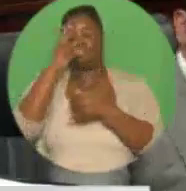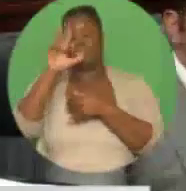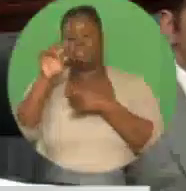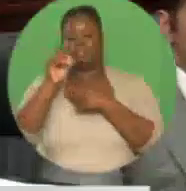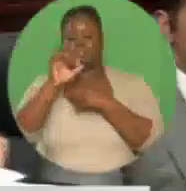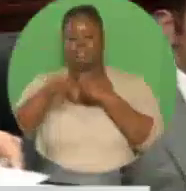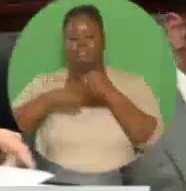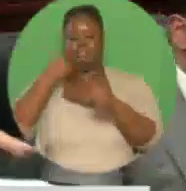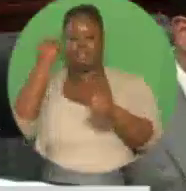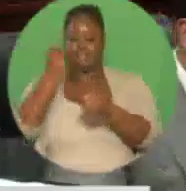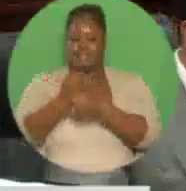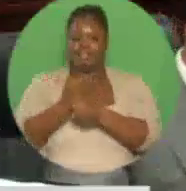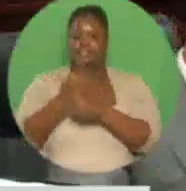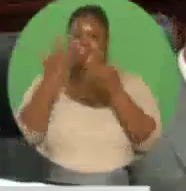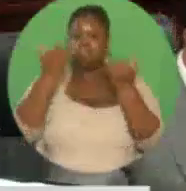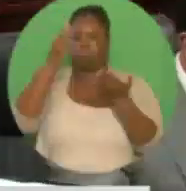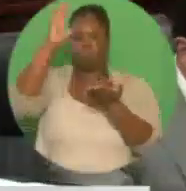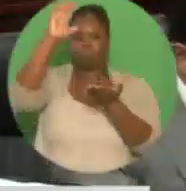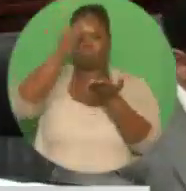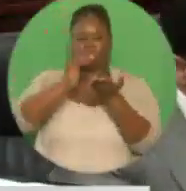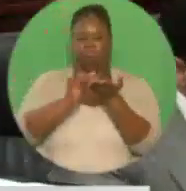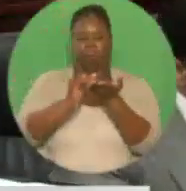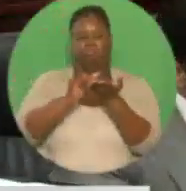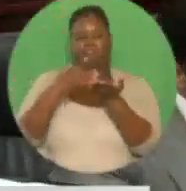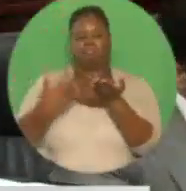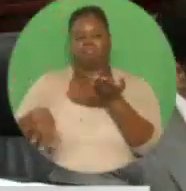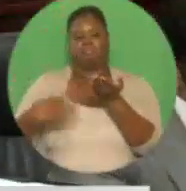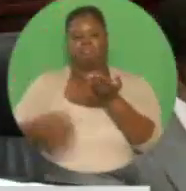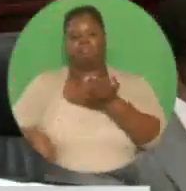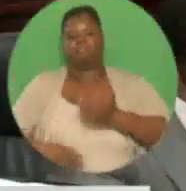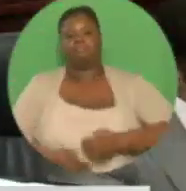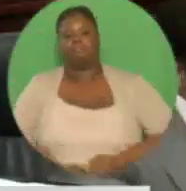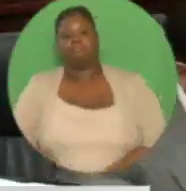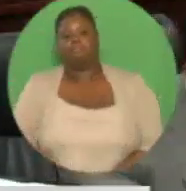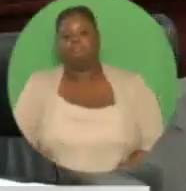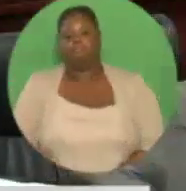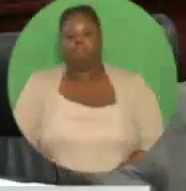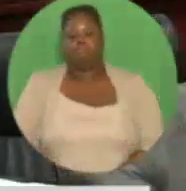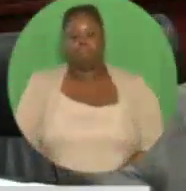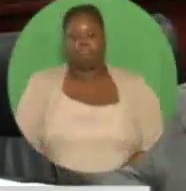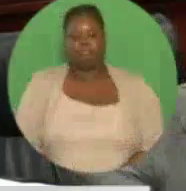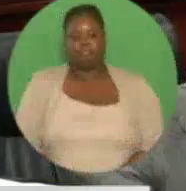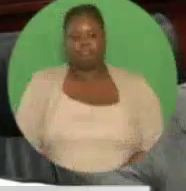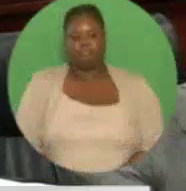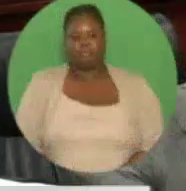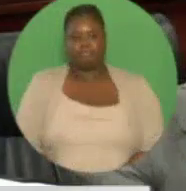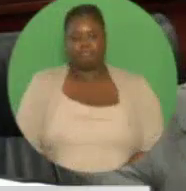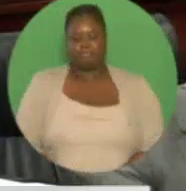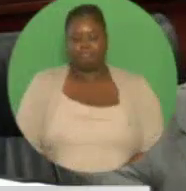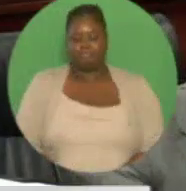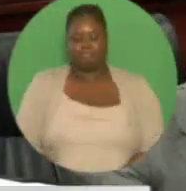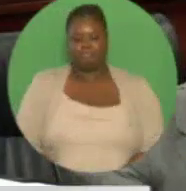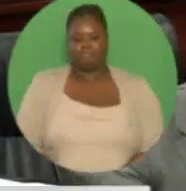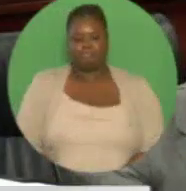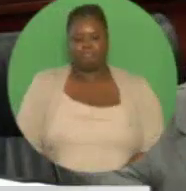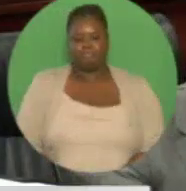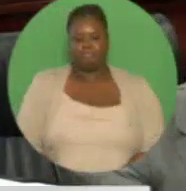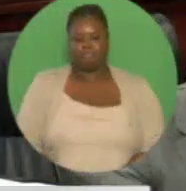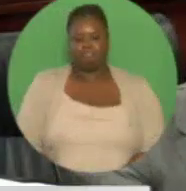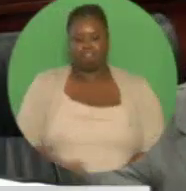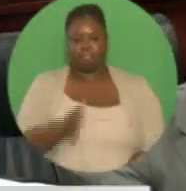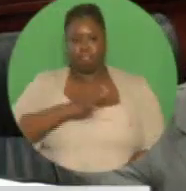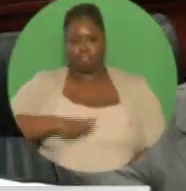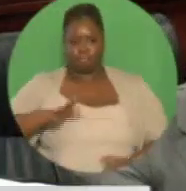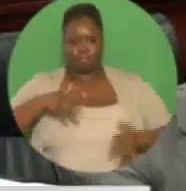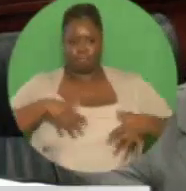The lowest number of road fatalities in thirty years. Coastal Protection. We are